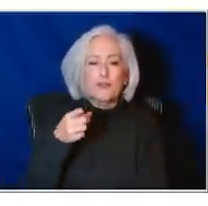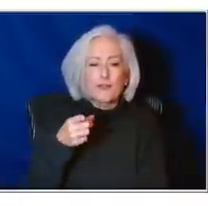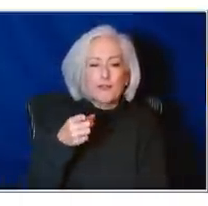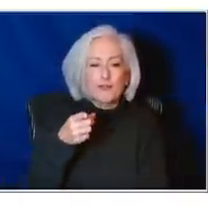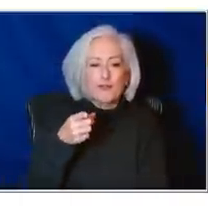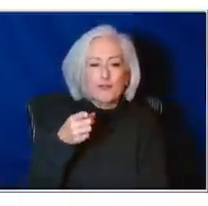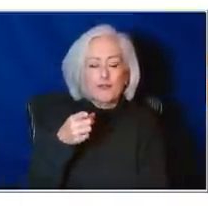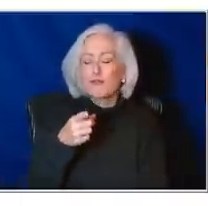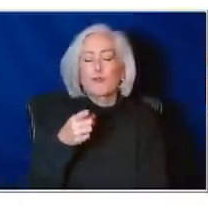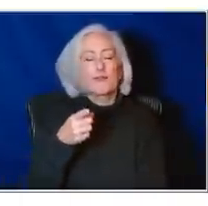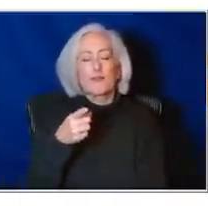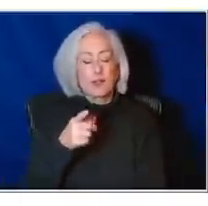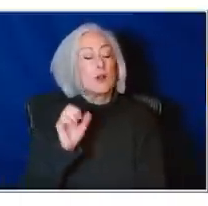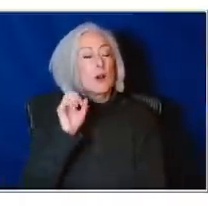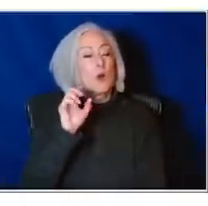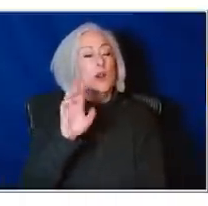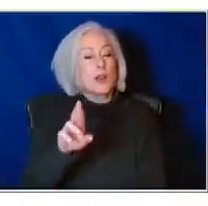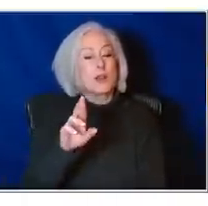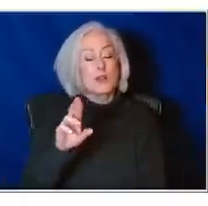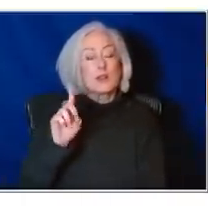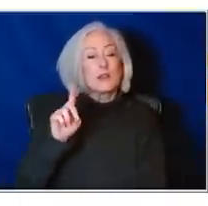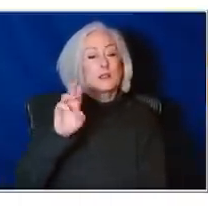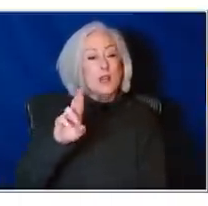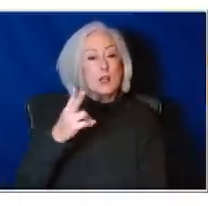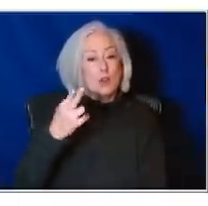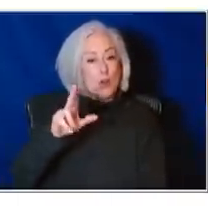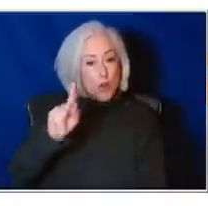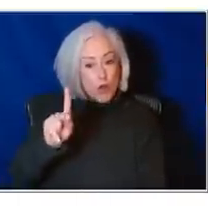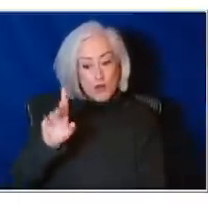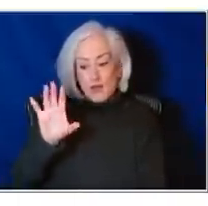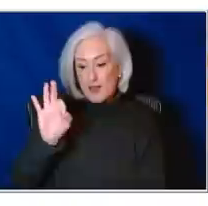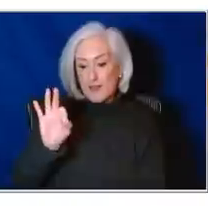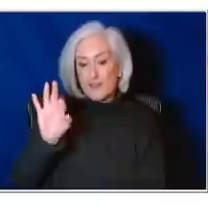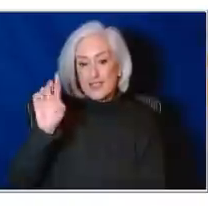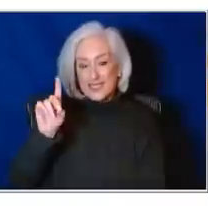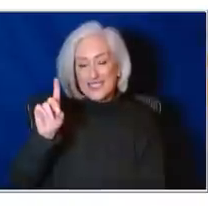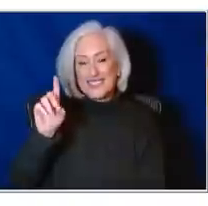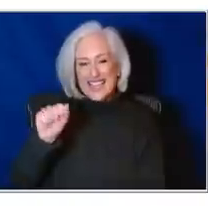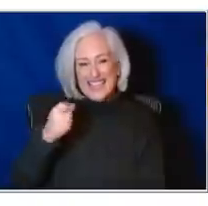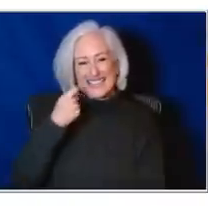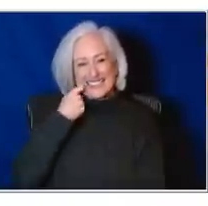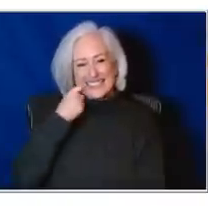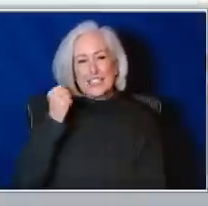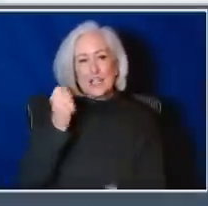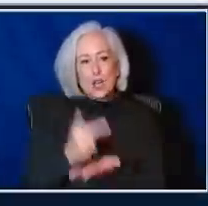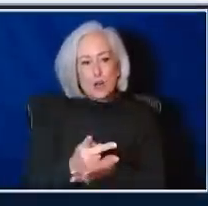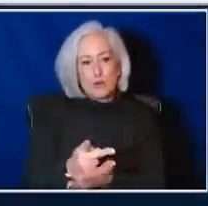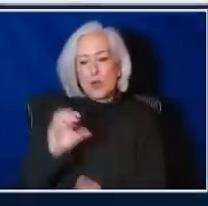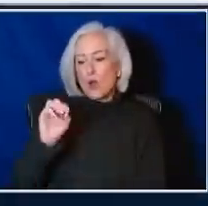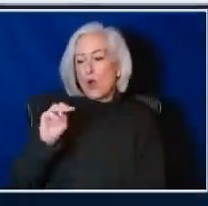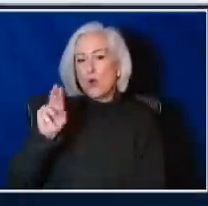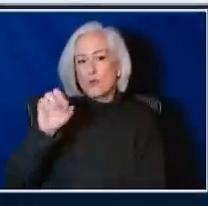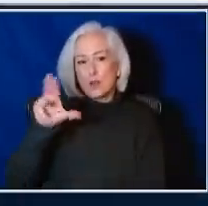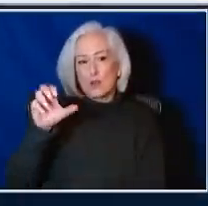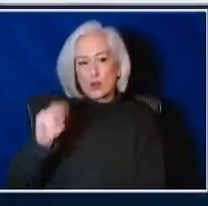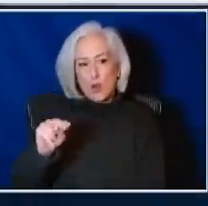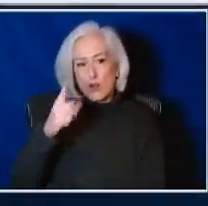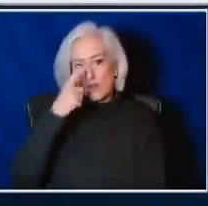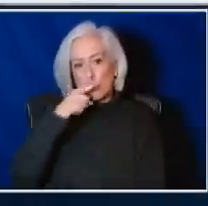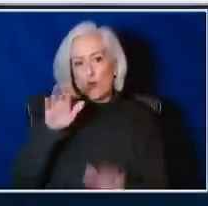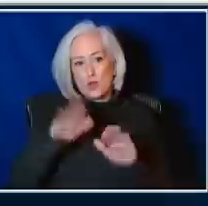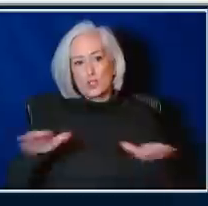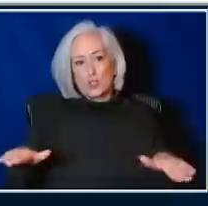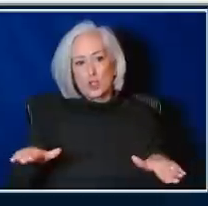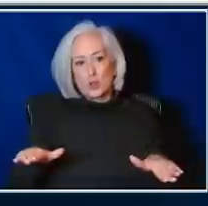All right. So Dr. Hawk, the FDA just authorized the COVID Omicron vaccinations for children as young as six months old.